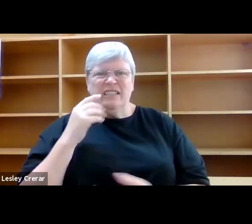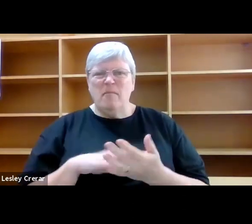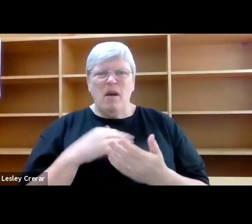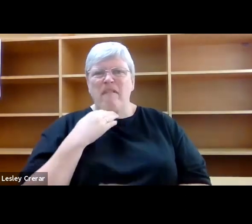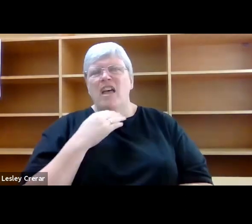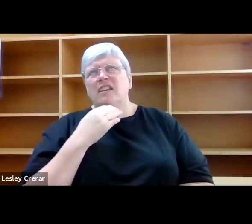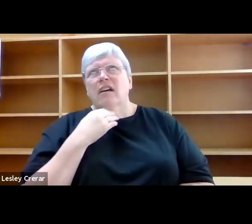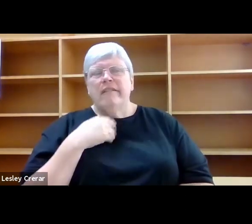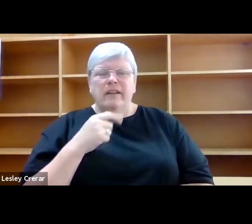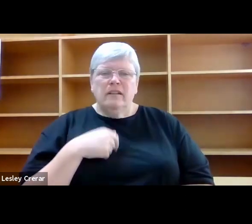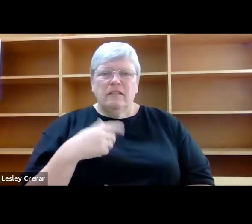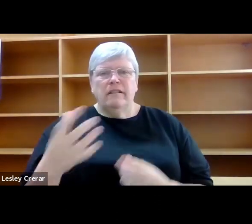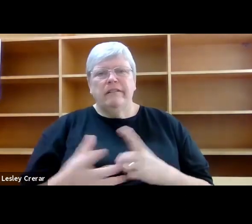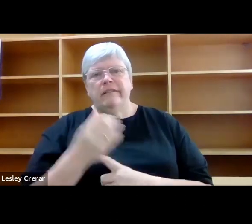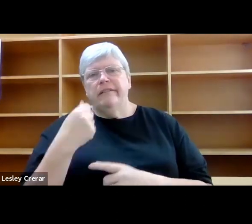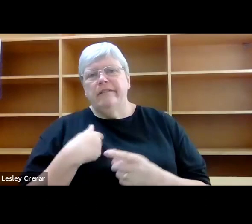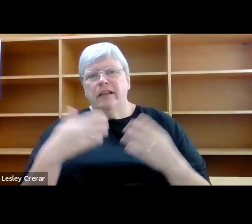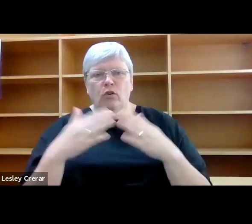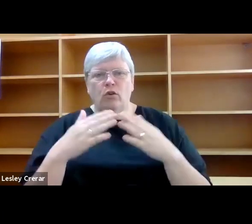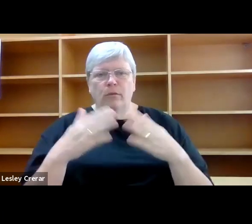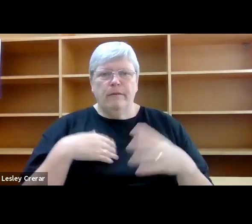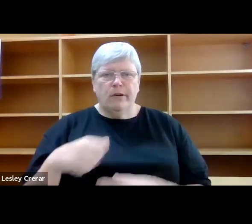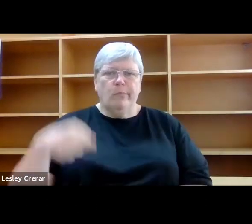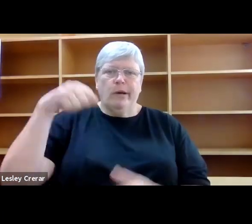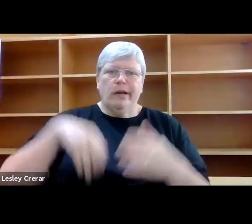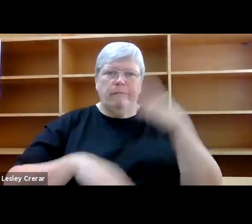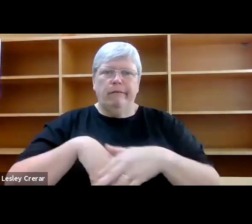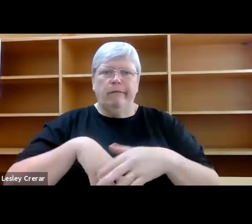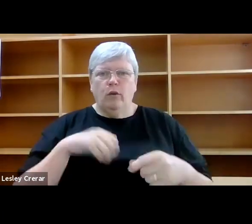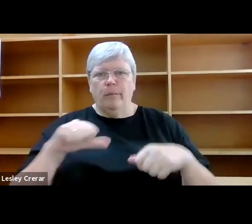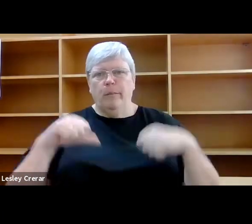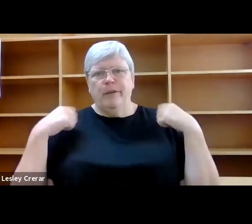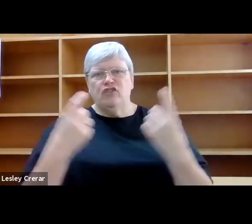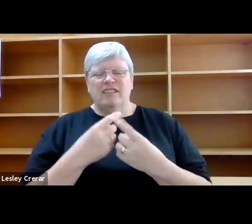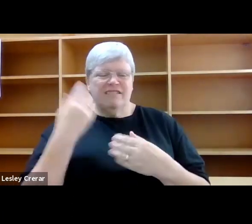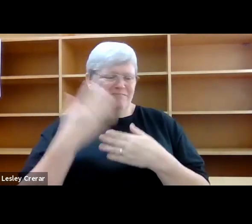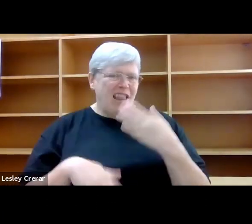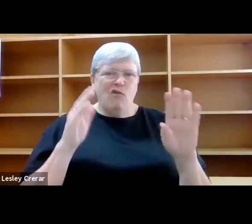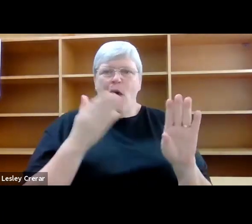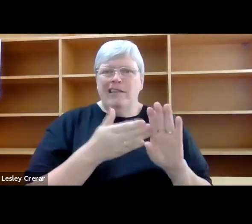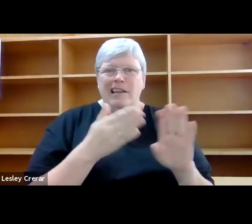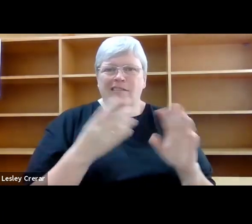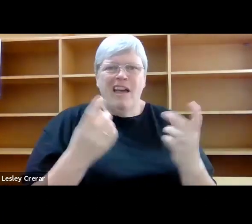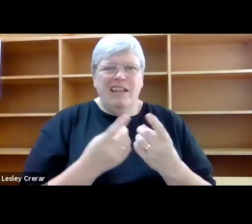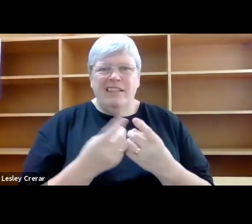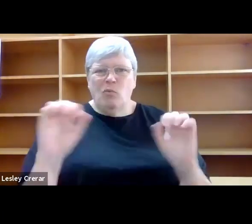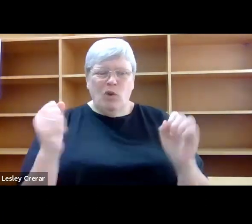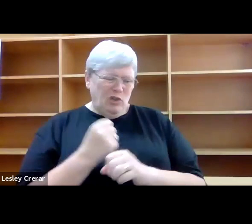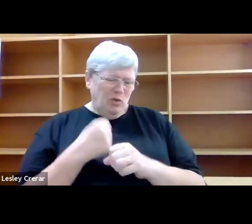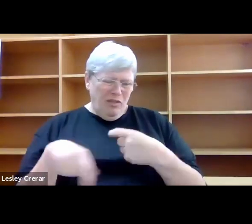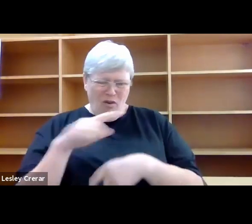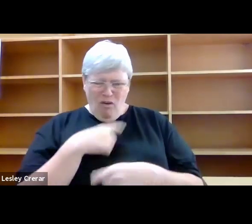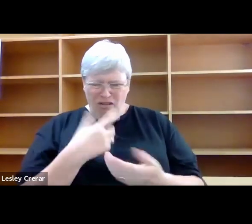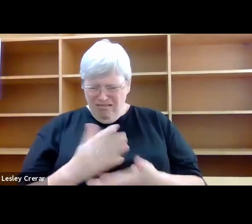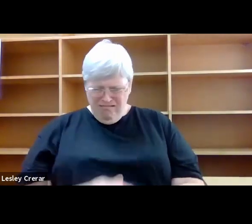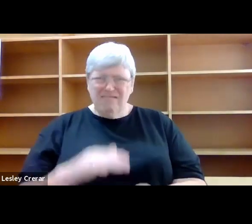finding homes for buckets of beach gravel. I could never identify anything, and what on earth was I going to do with all those bits